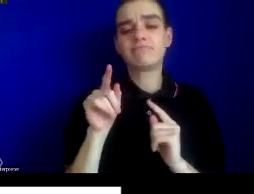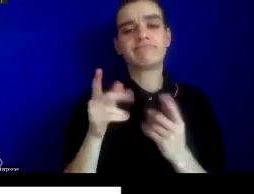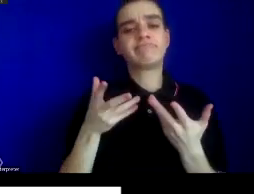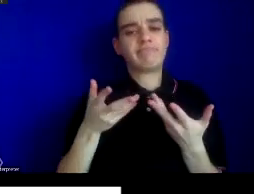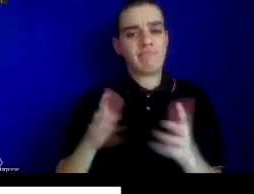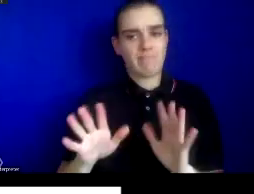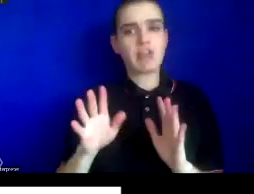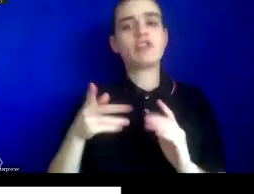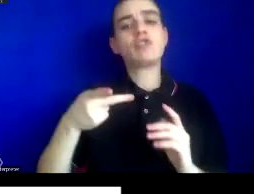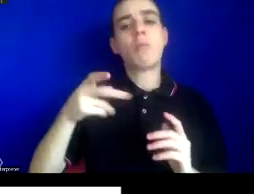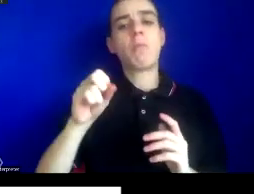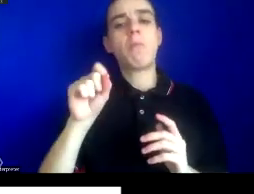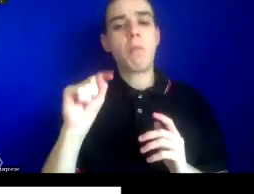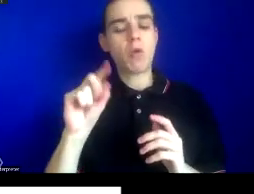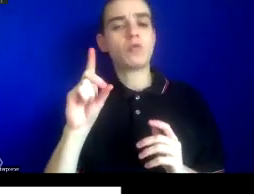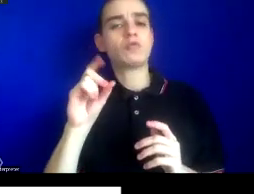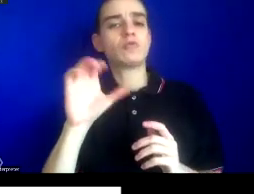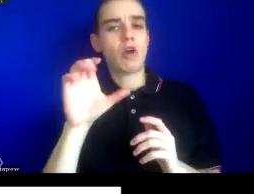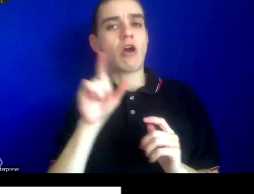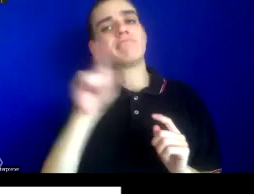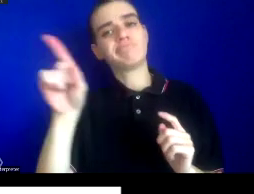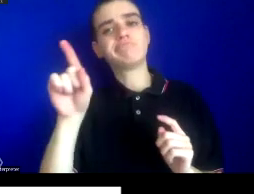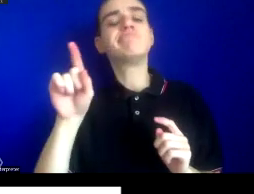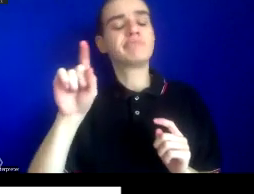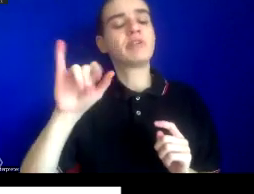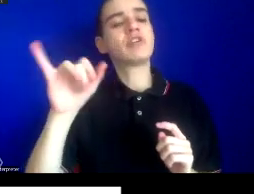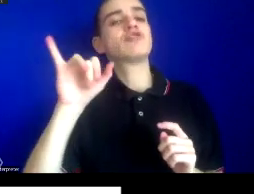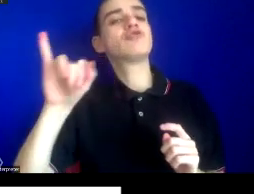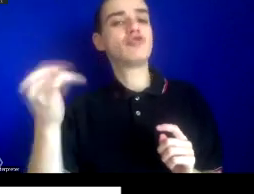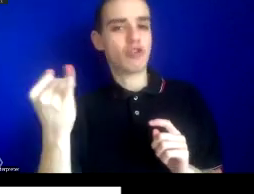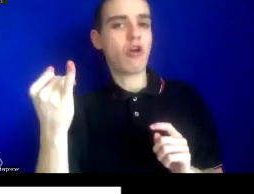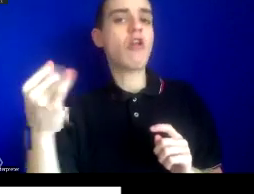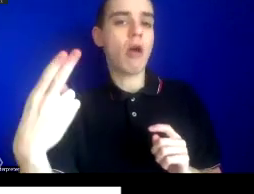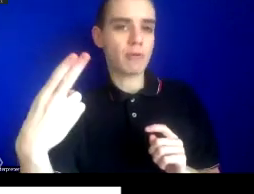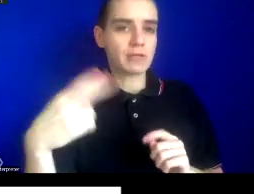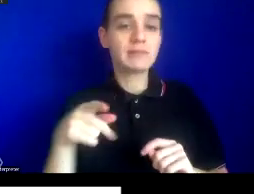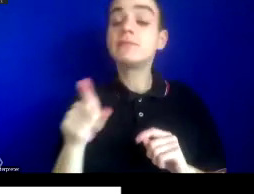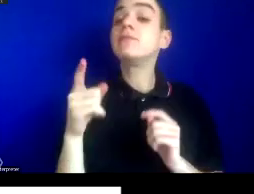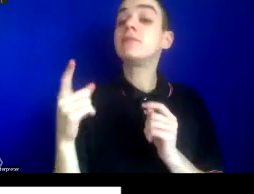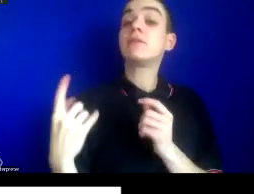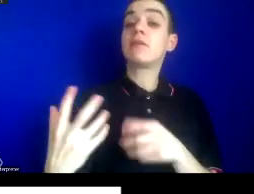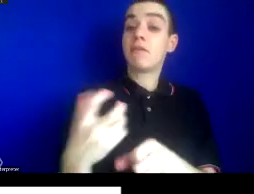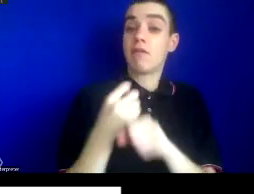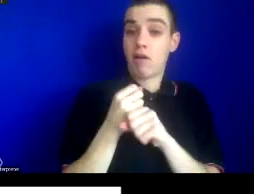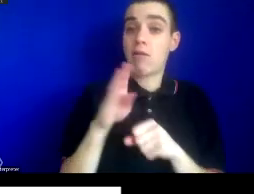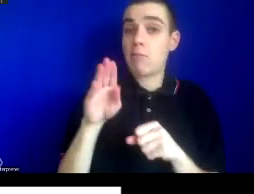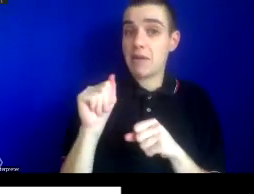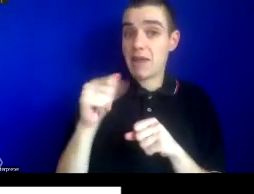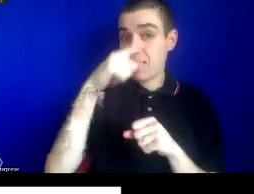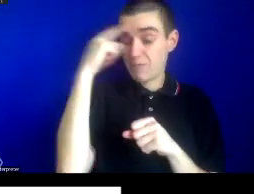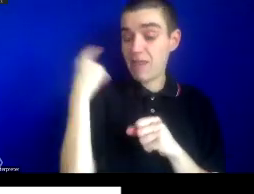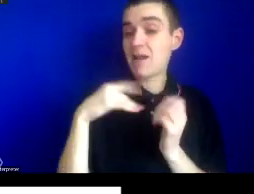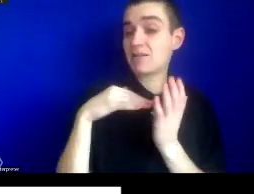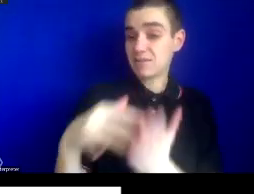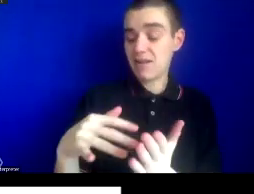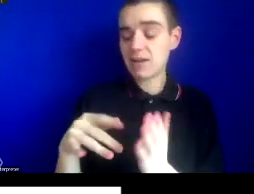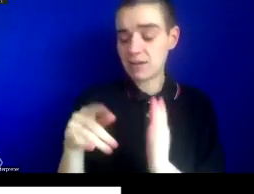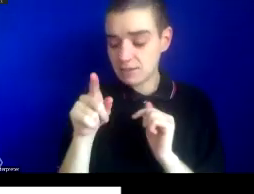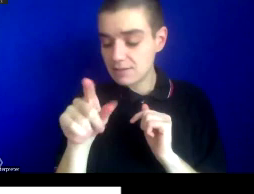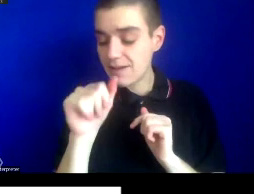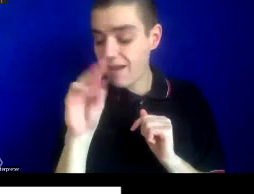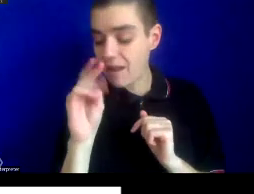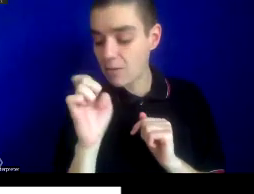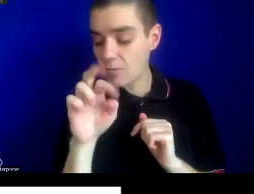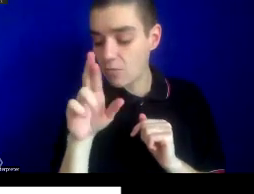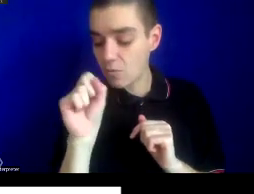postdoctoral fellowship at Hopkins. He earned his B.A. in Black Studies from Amherst College and his M.Sc. in Sociology from